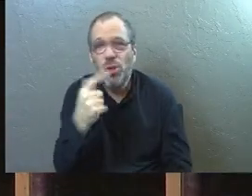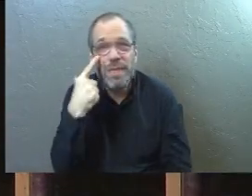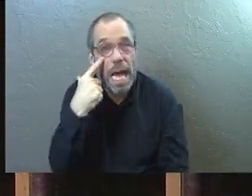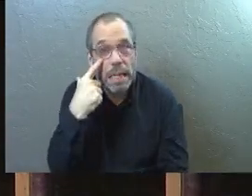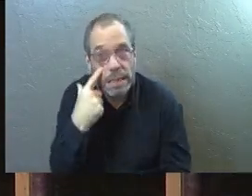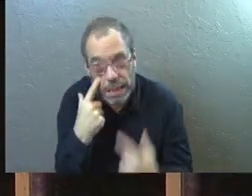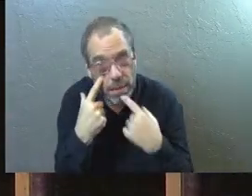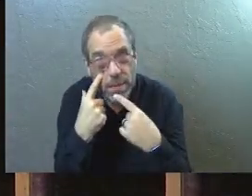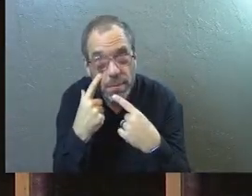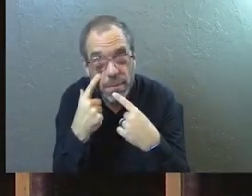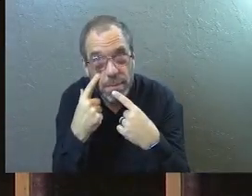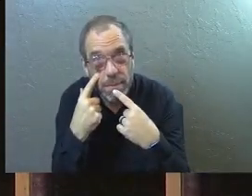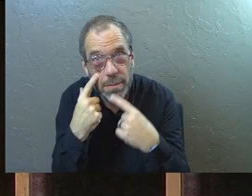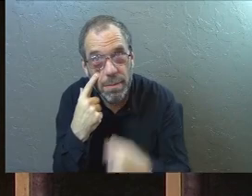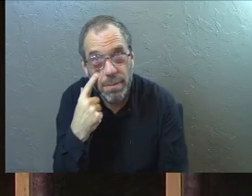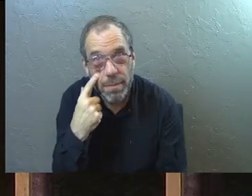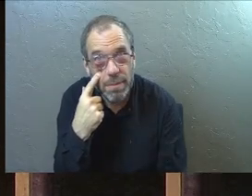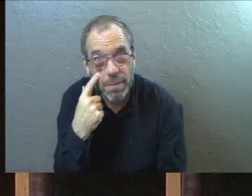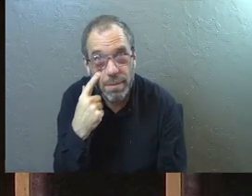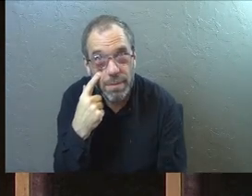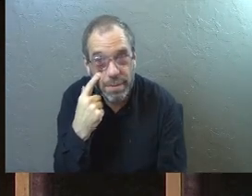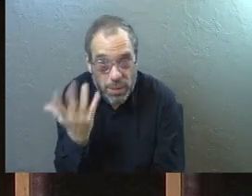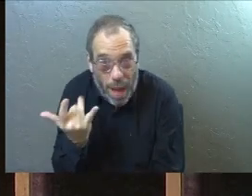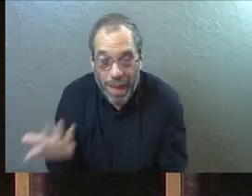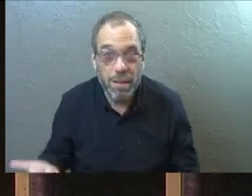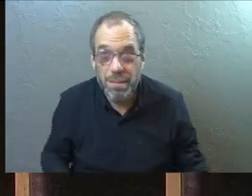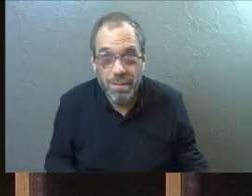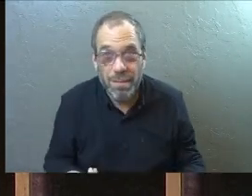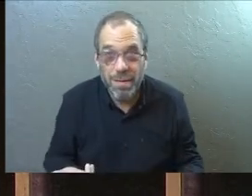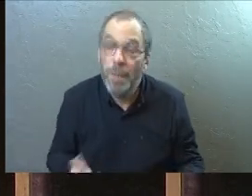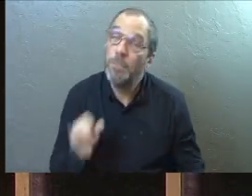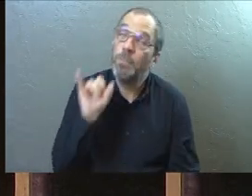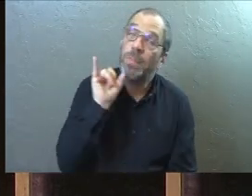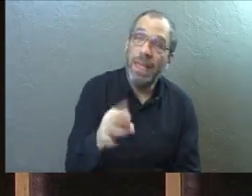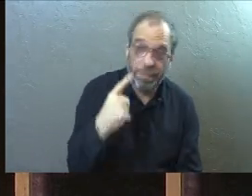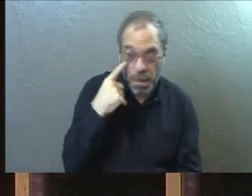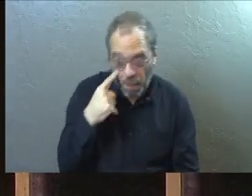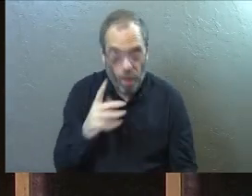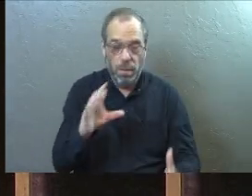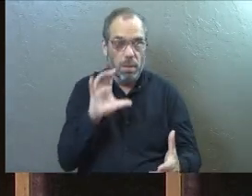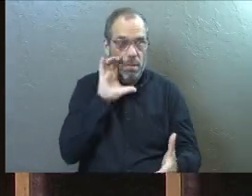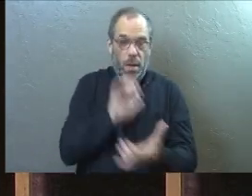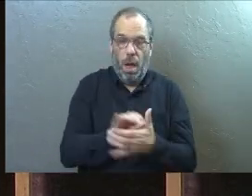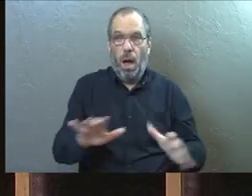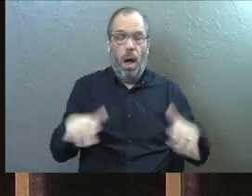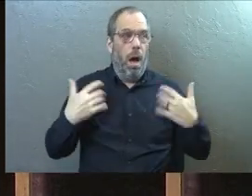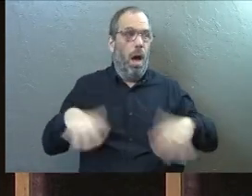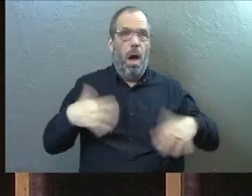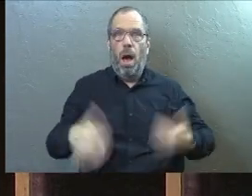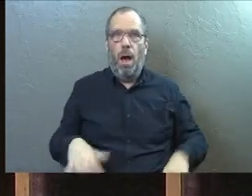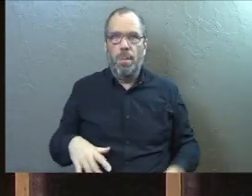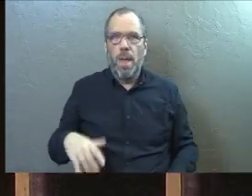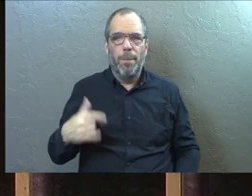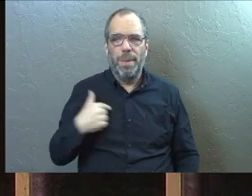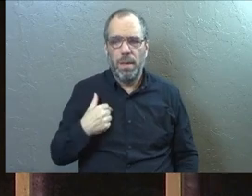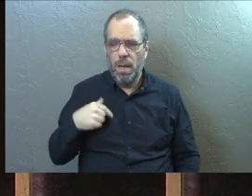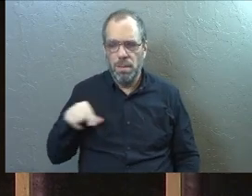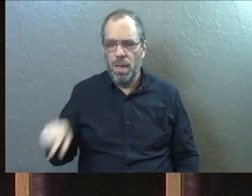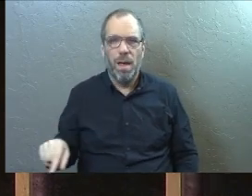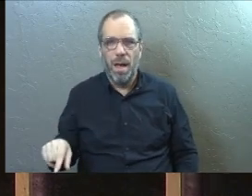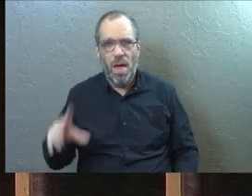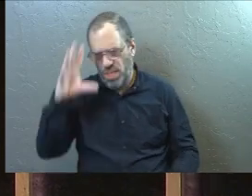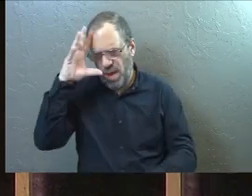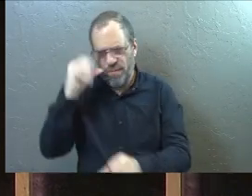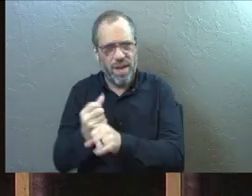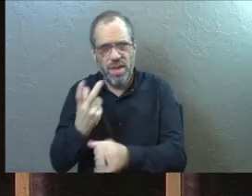haven't seen it yet. That's the only reason. If you saw it, you'd believe in it. Because I don't think they struggled